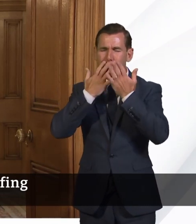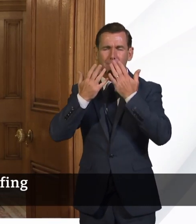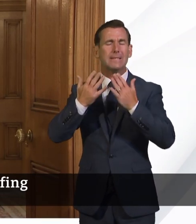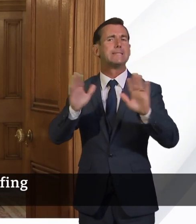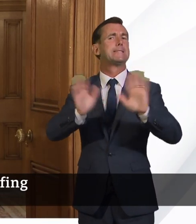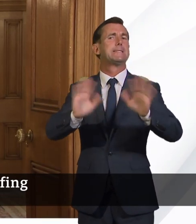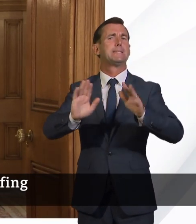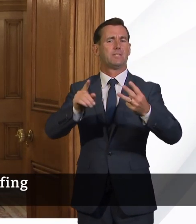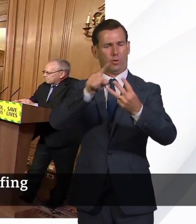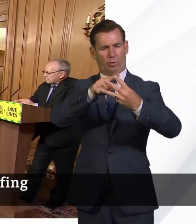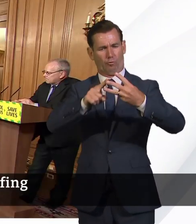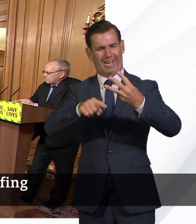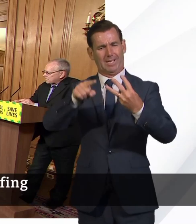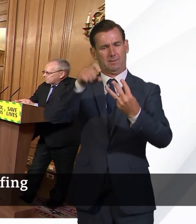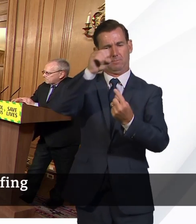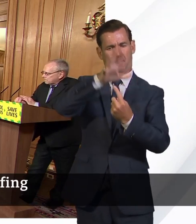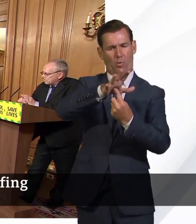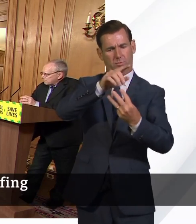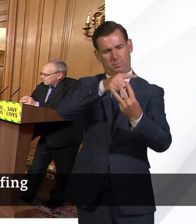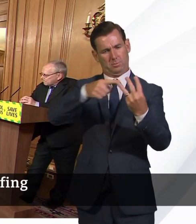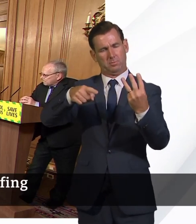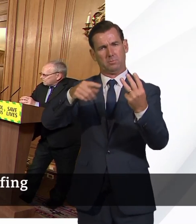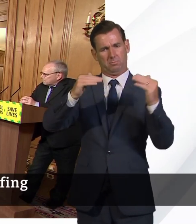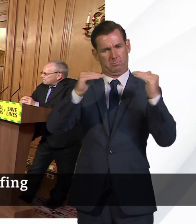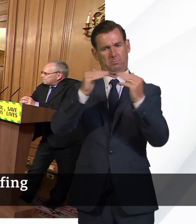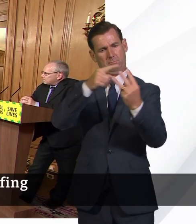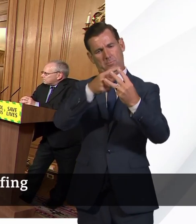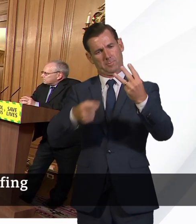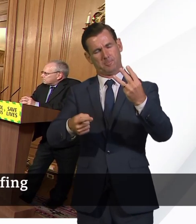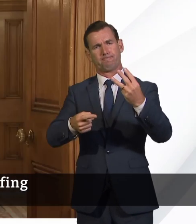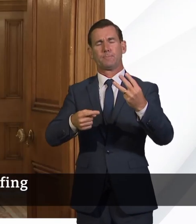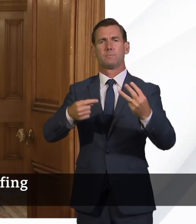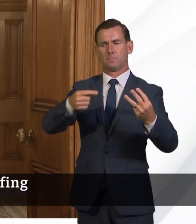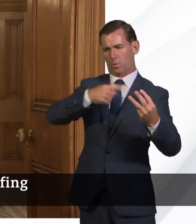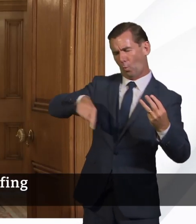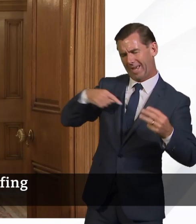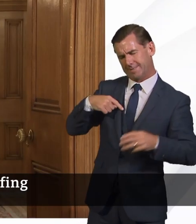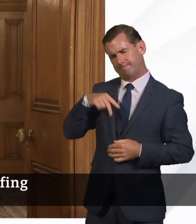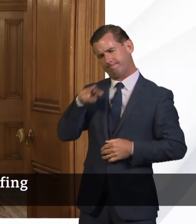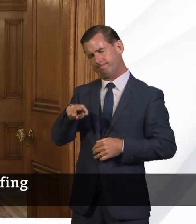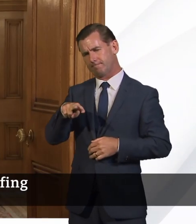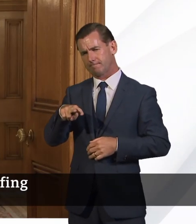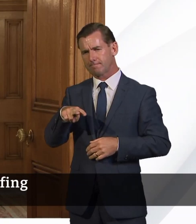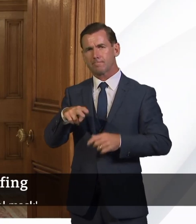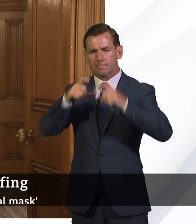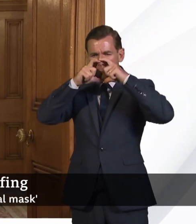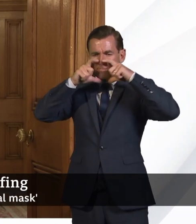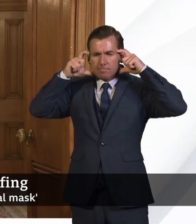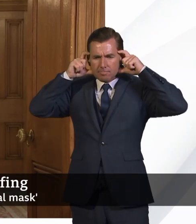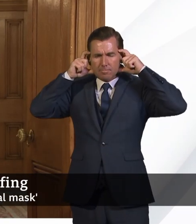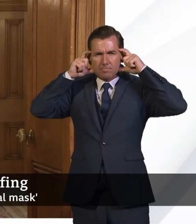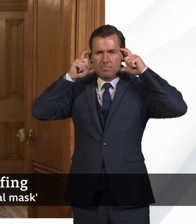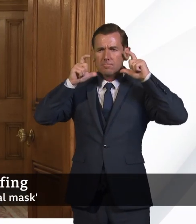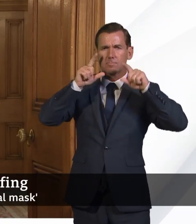things are equal, Stephen will tell us. We found when we looked at the evidence on face coverings, that it was